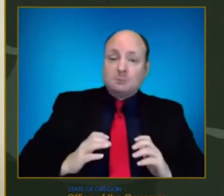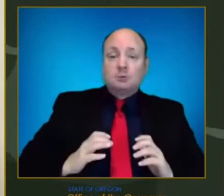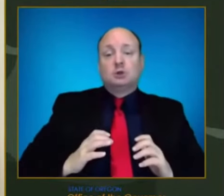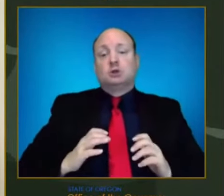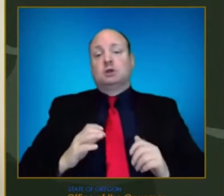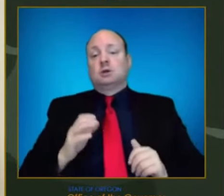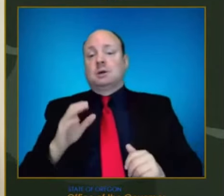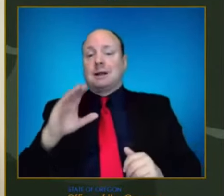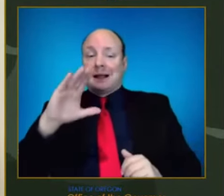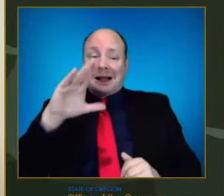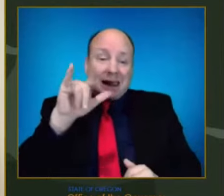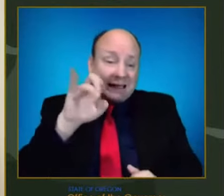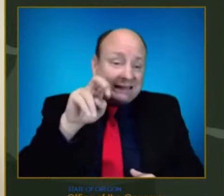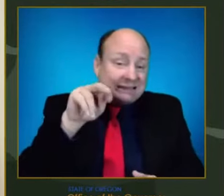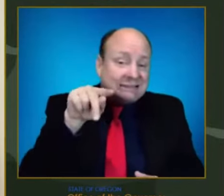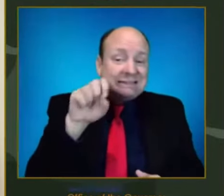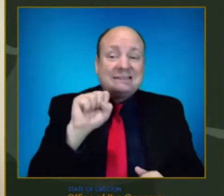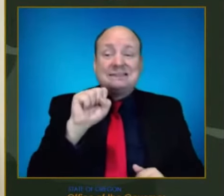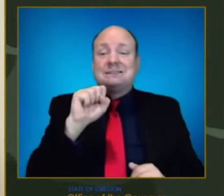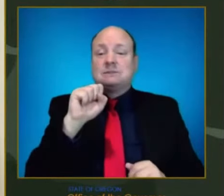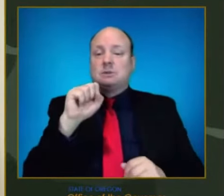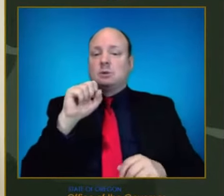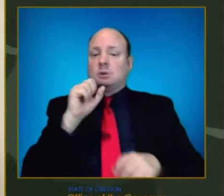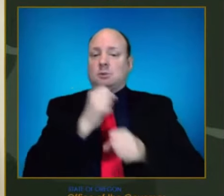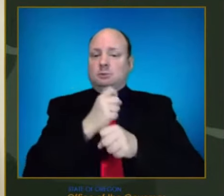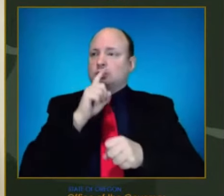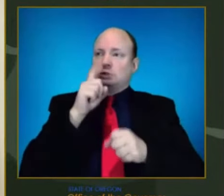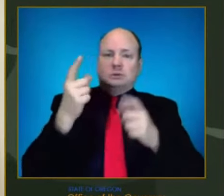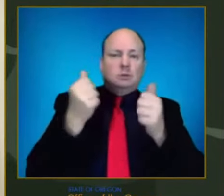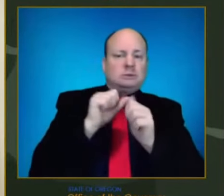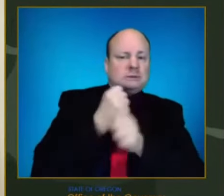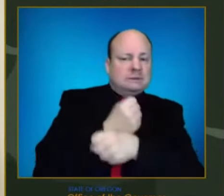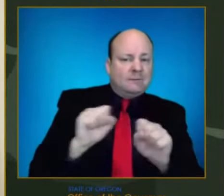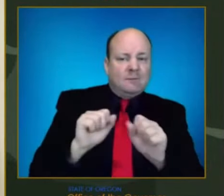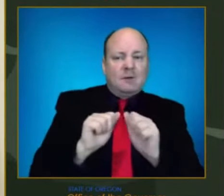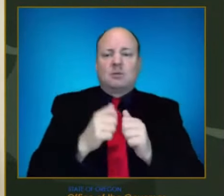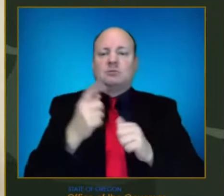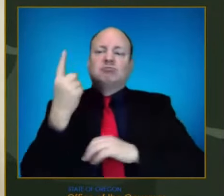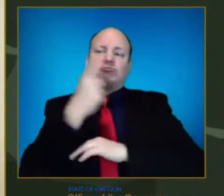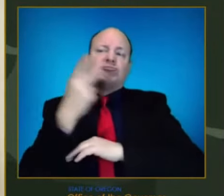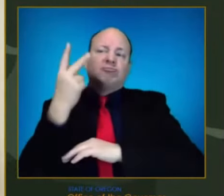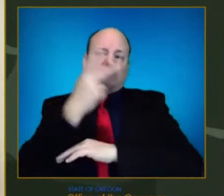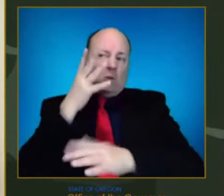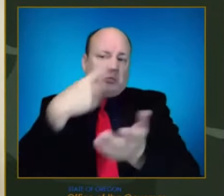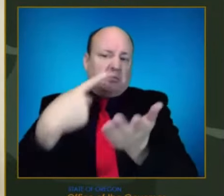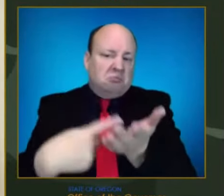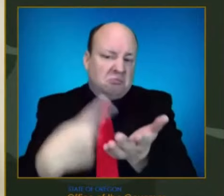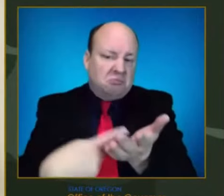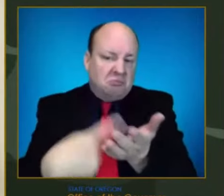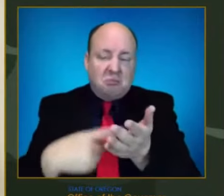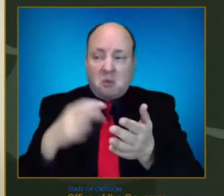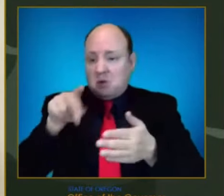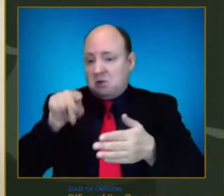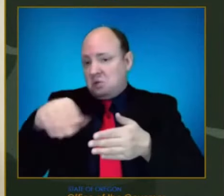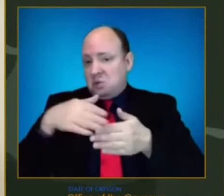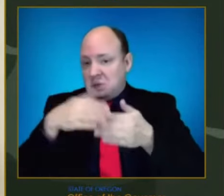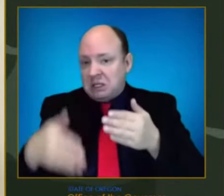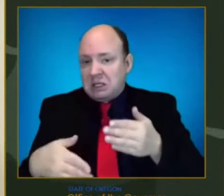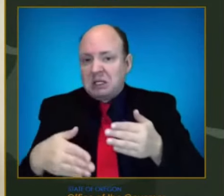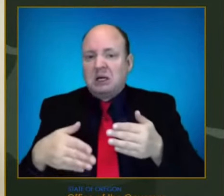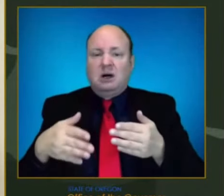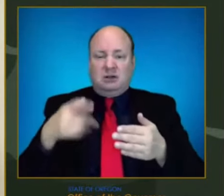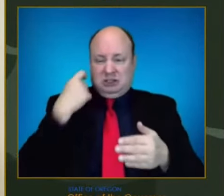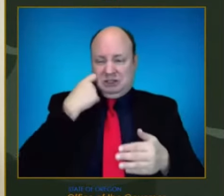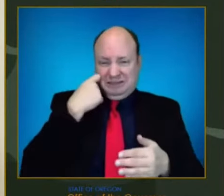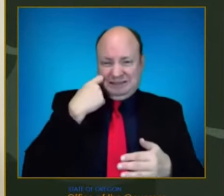safe. And we will have those conversations over the next 48 hours. As you are well aware, we just got this information over the last